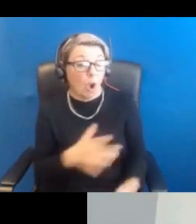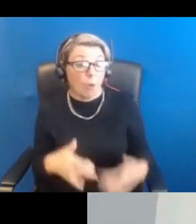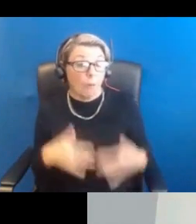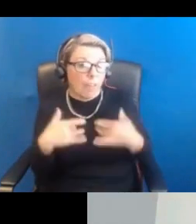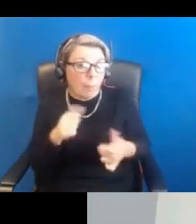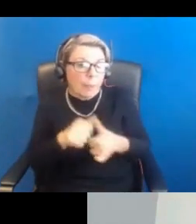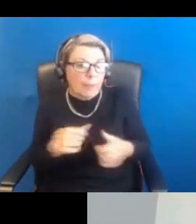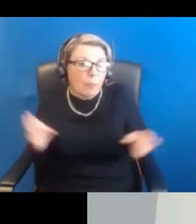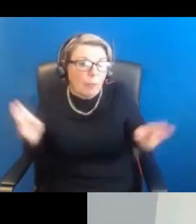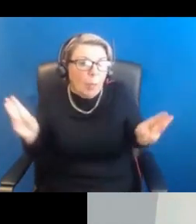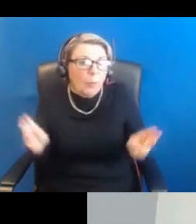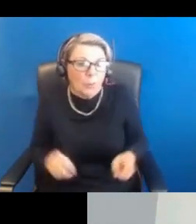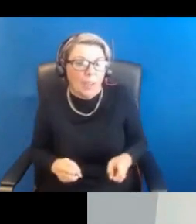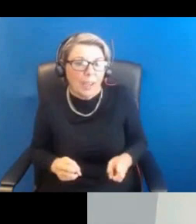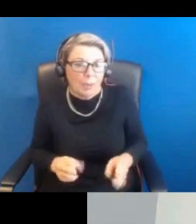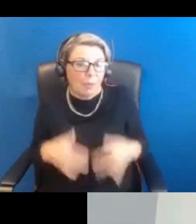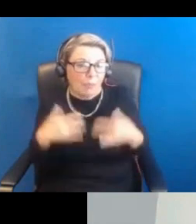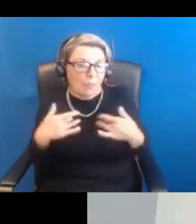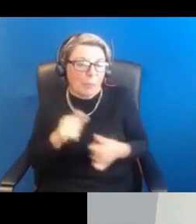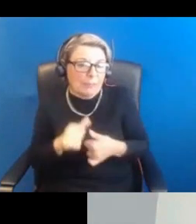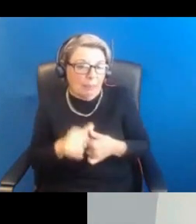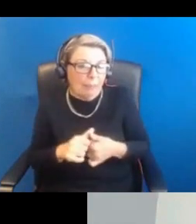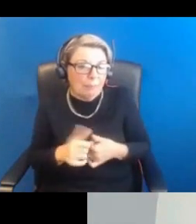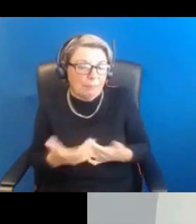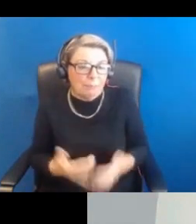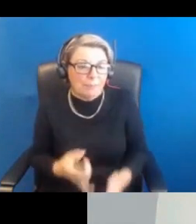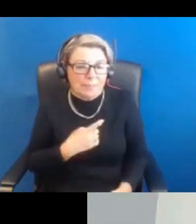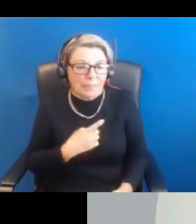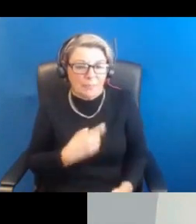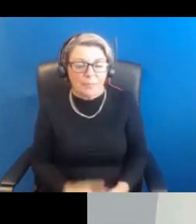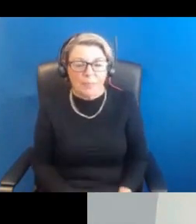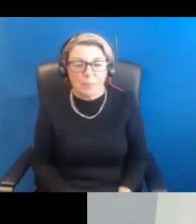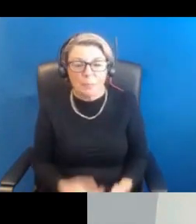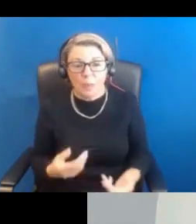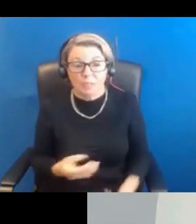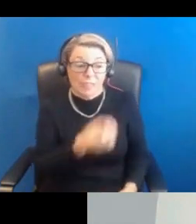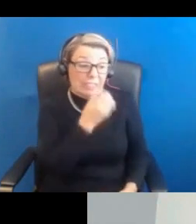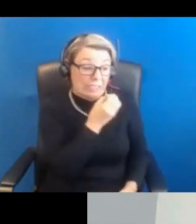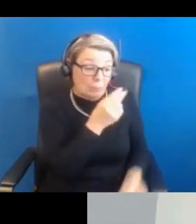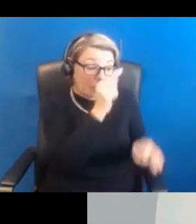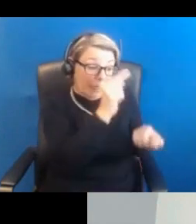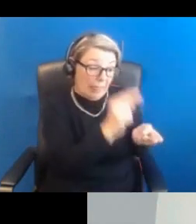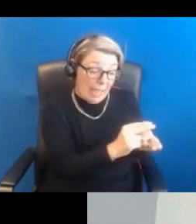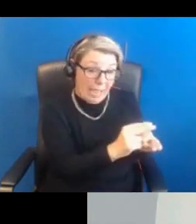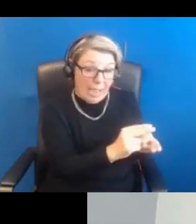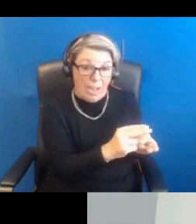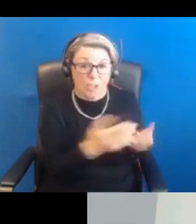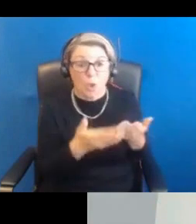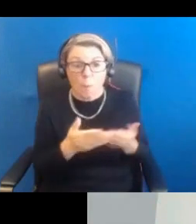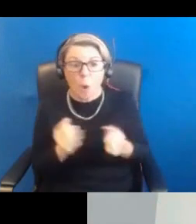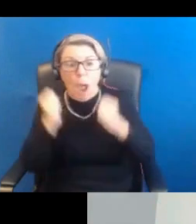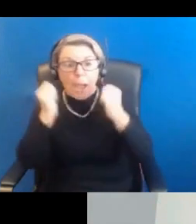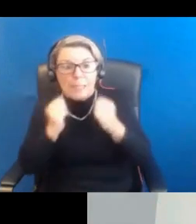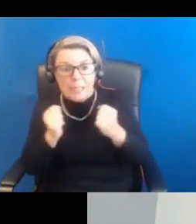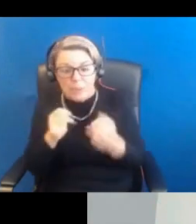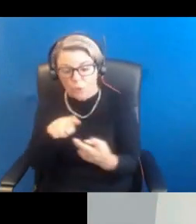if we lose weight. And to do that, we either have to eat a wee bit less or take more exercise or preferably